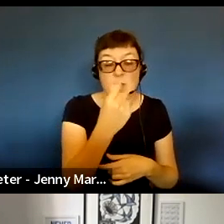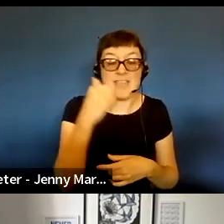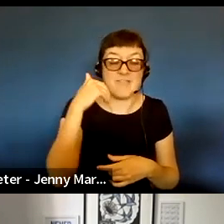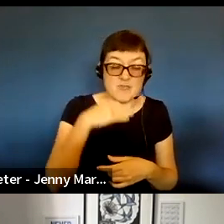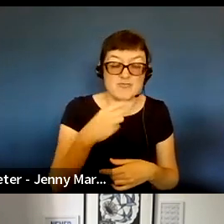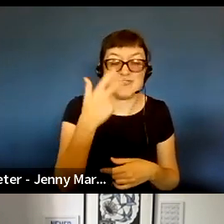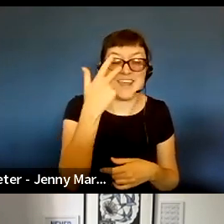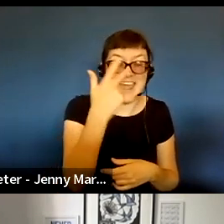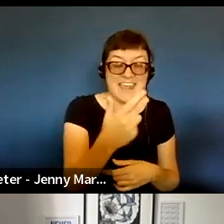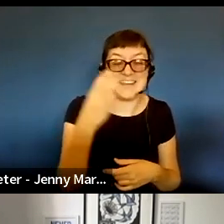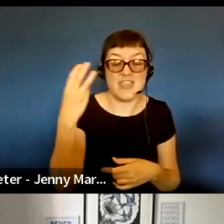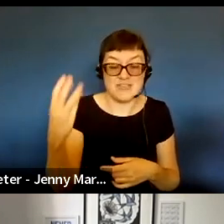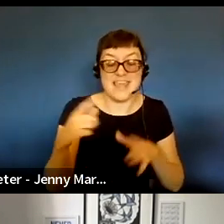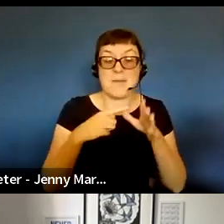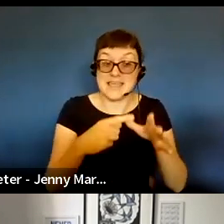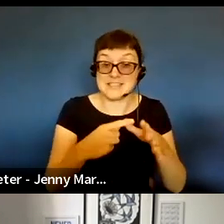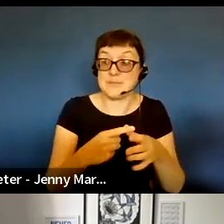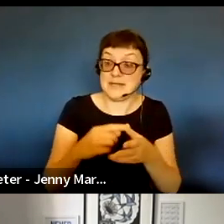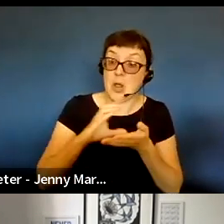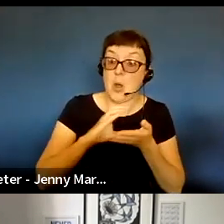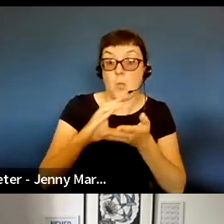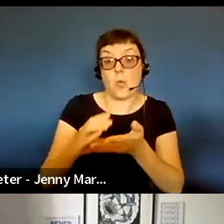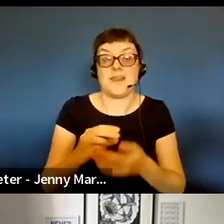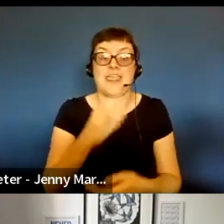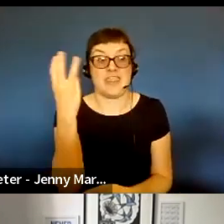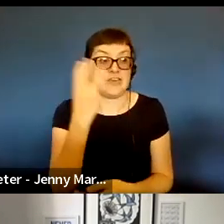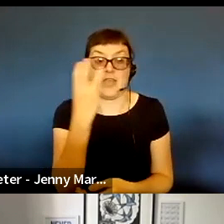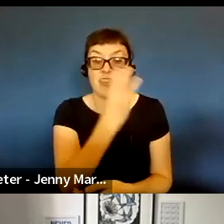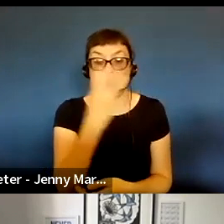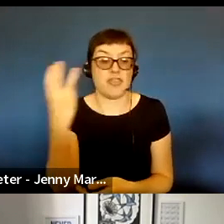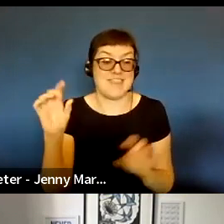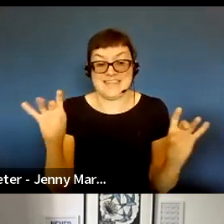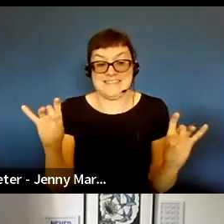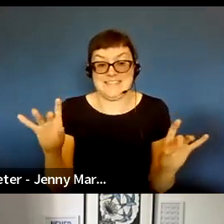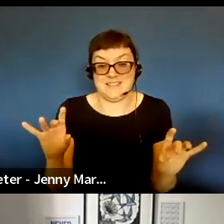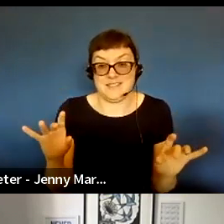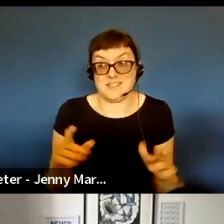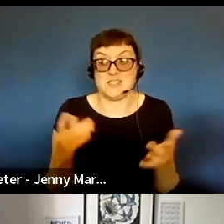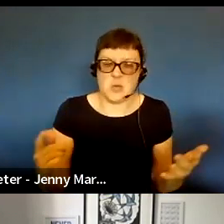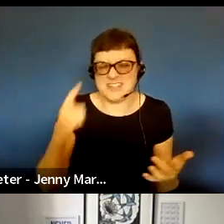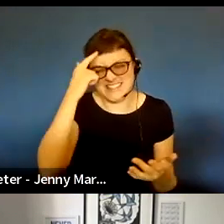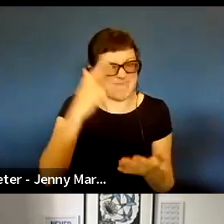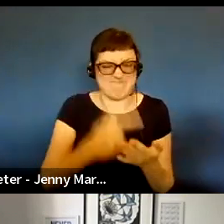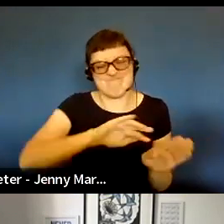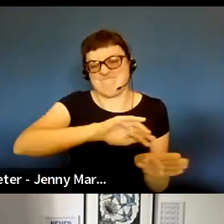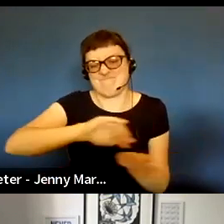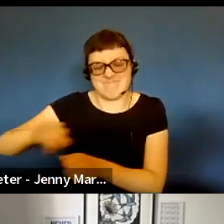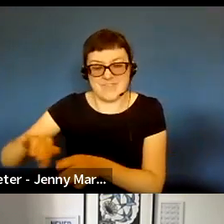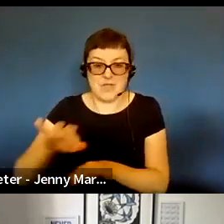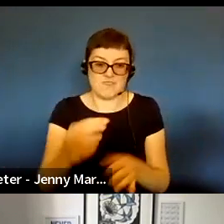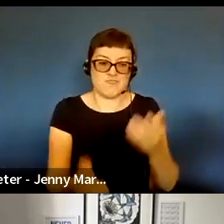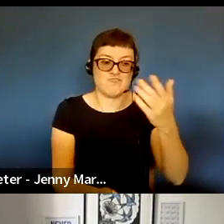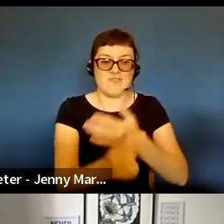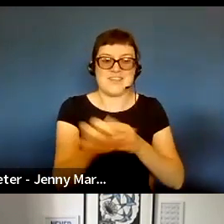33 awards. The choice of trying random selection was to try to make it easier for people to